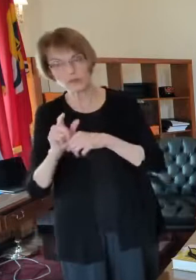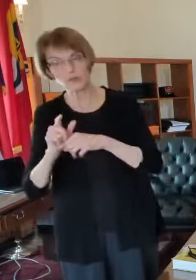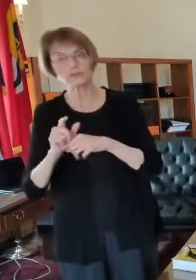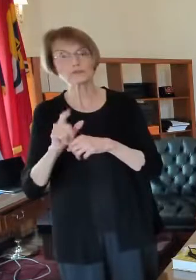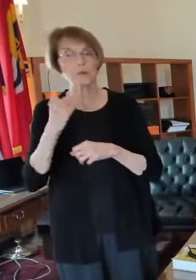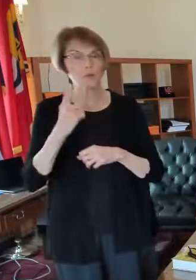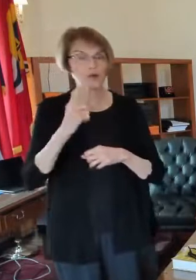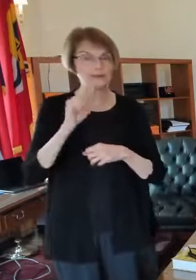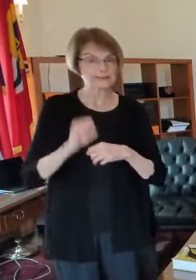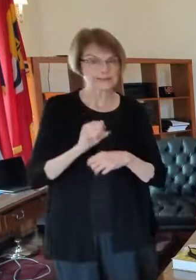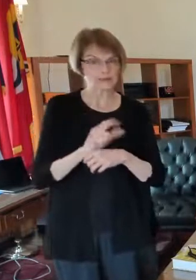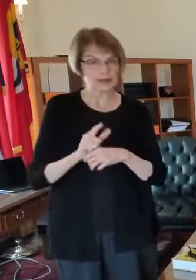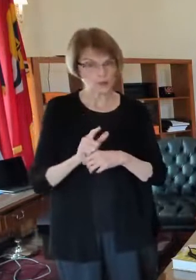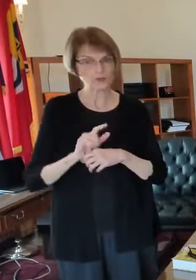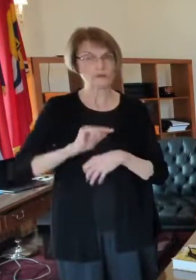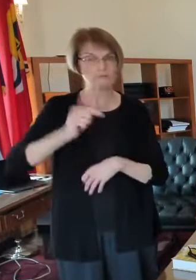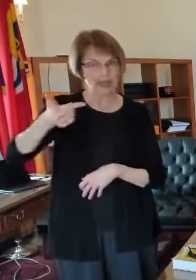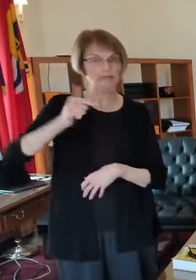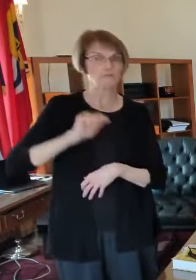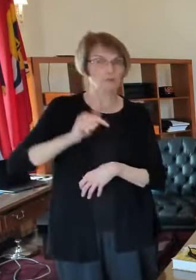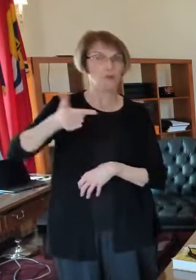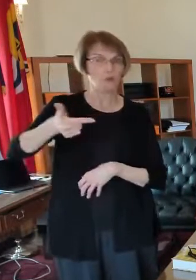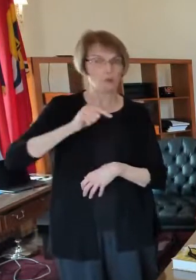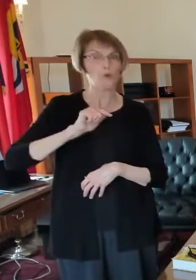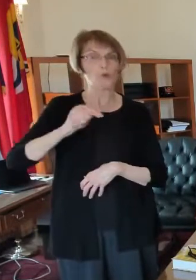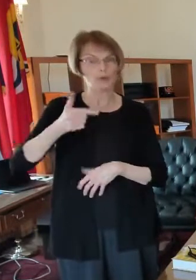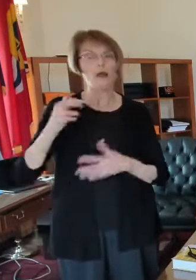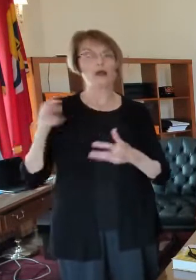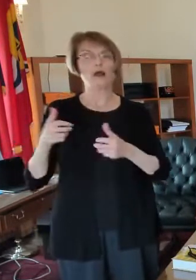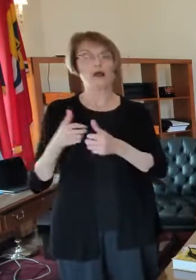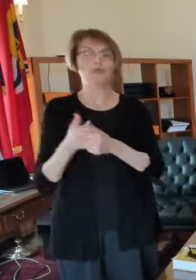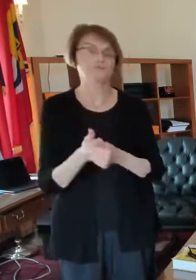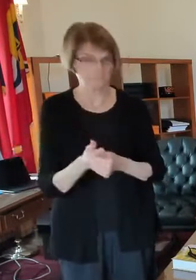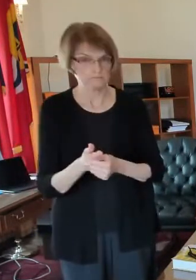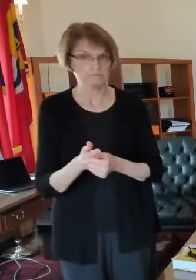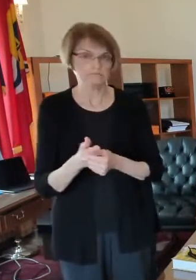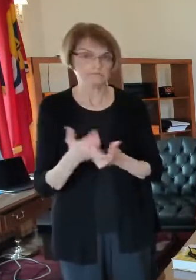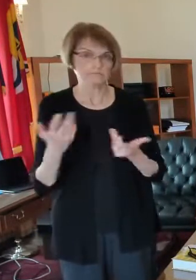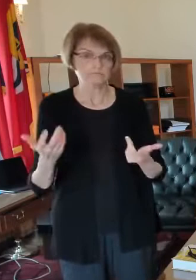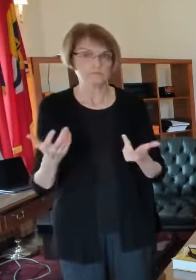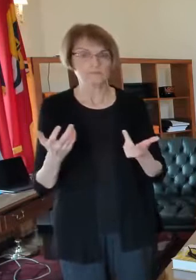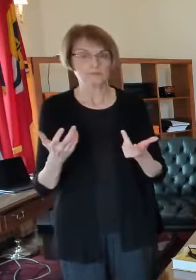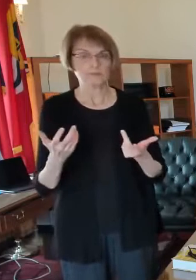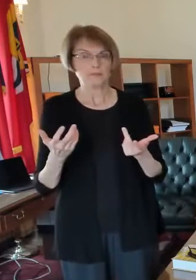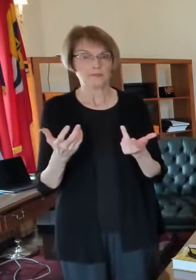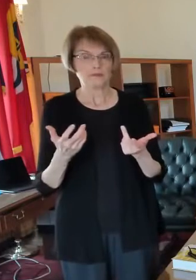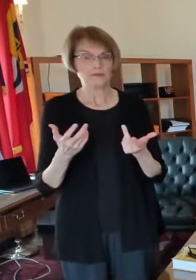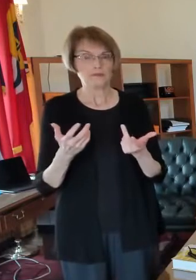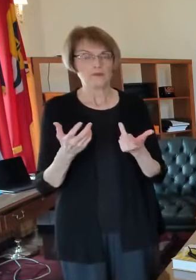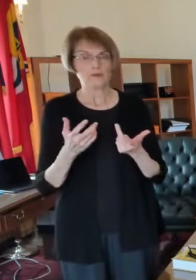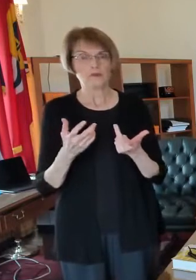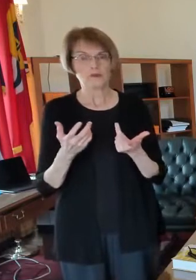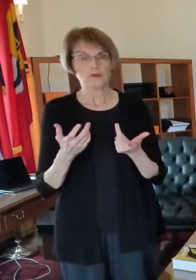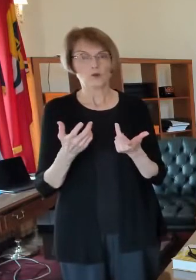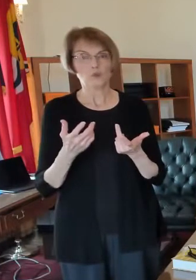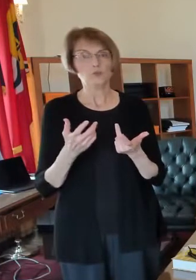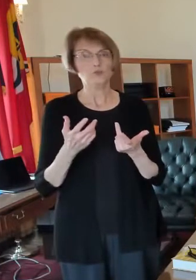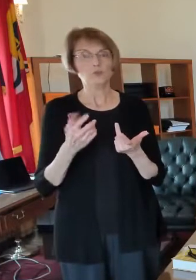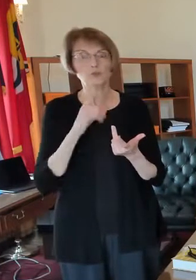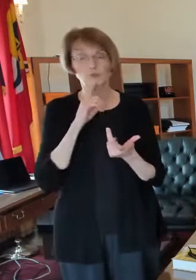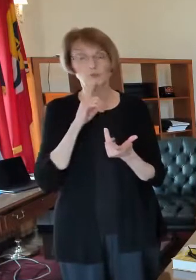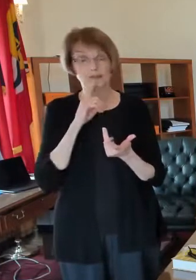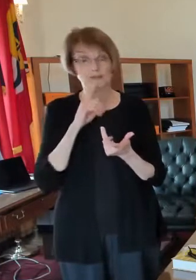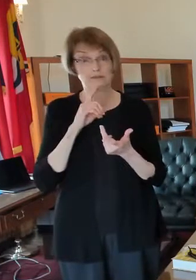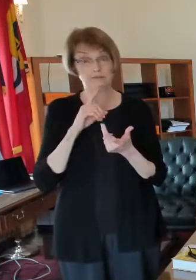we may just you know go back and forth on that until we can get through our list it's not the location that we